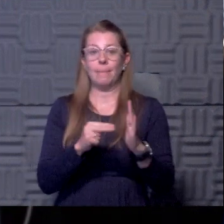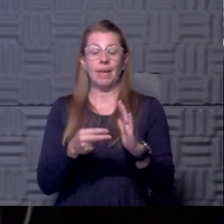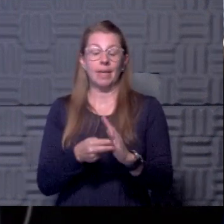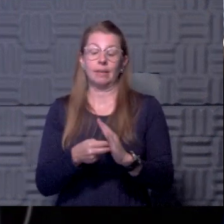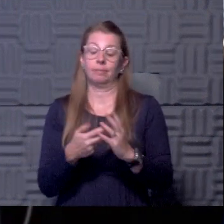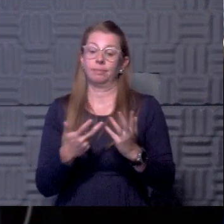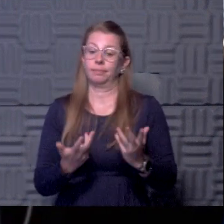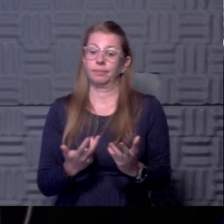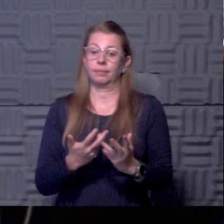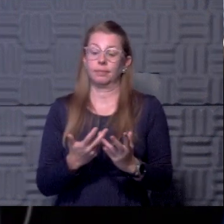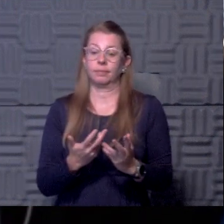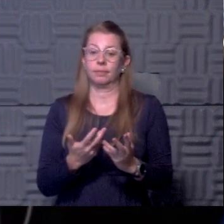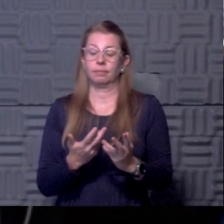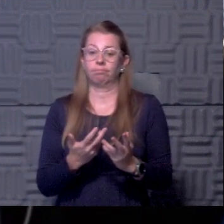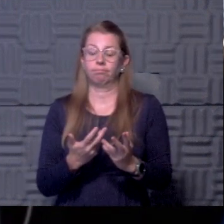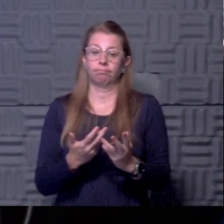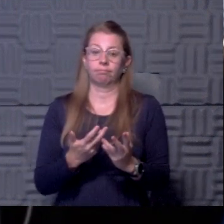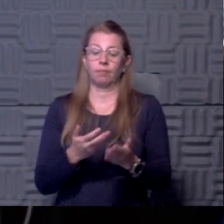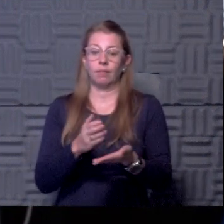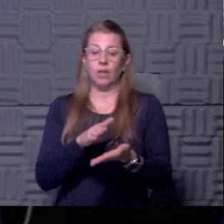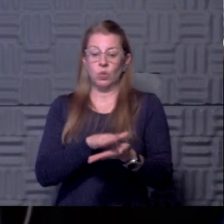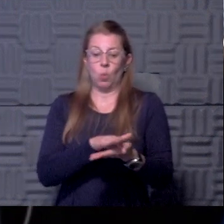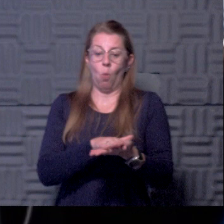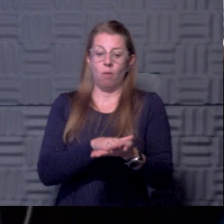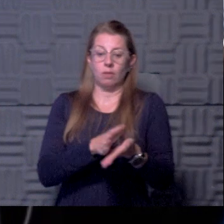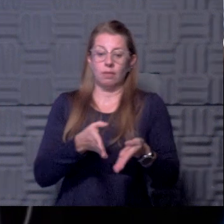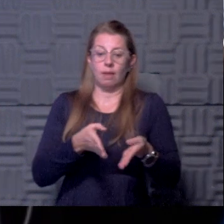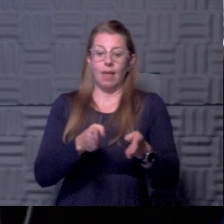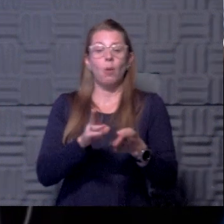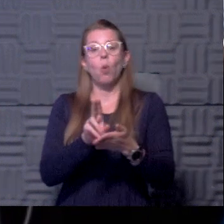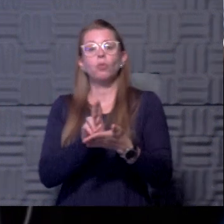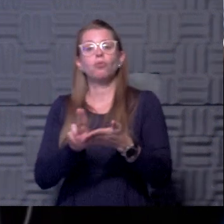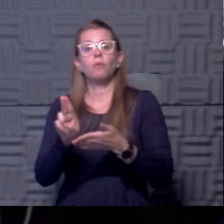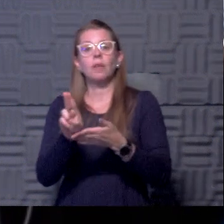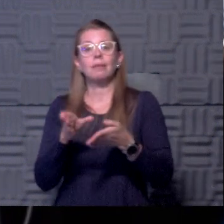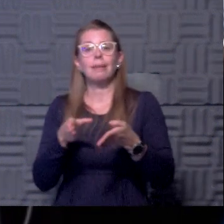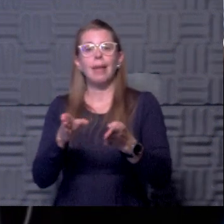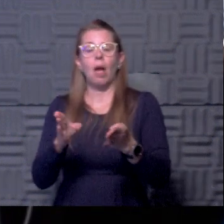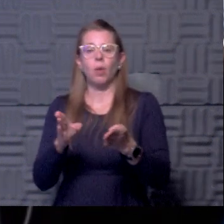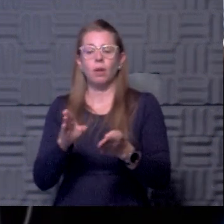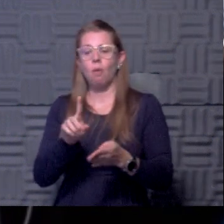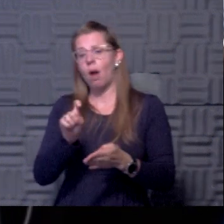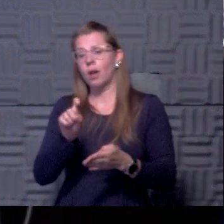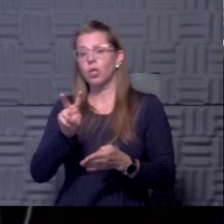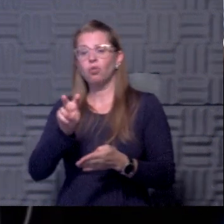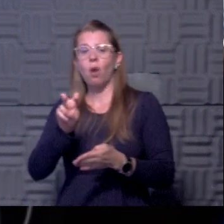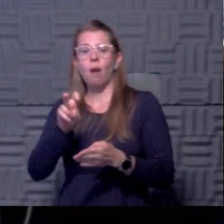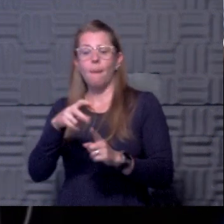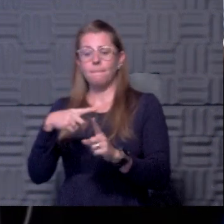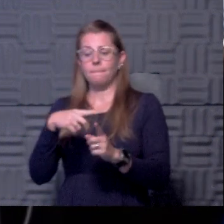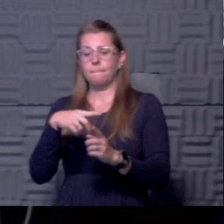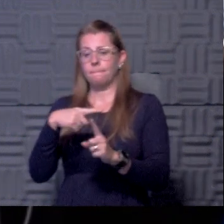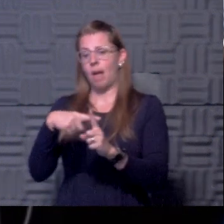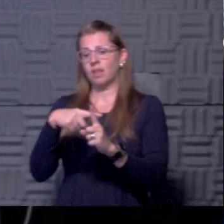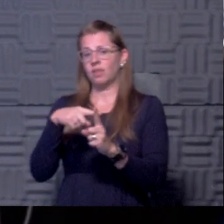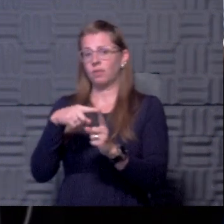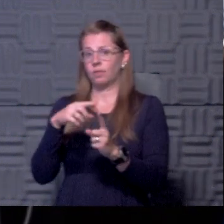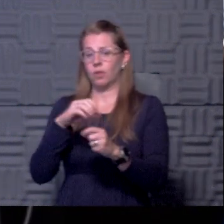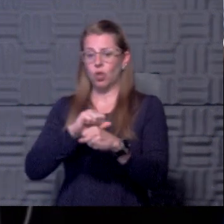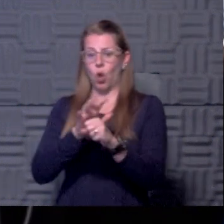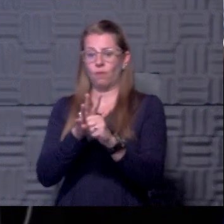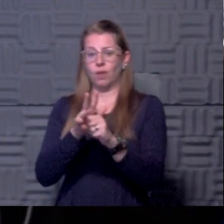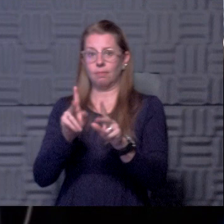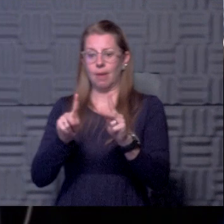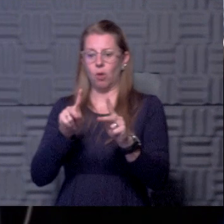allowing, you know, in, in case of a university, a hundred to 200 COVID positive people to migrate to your